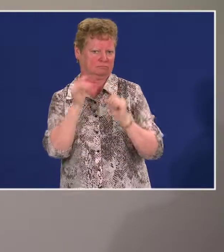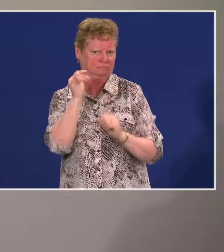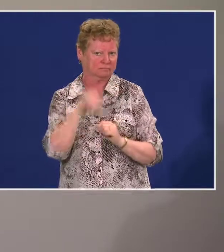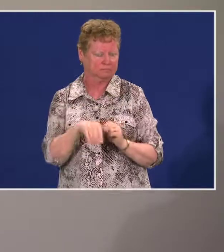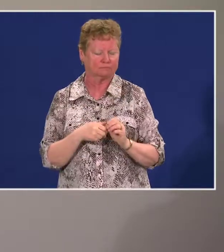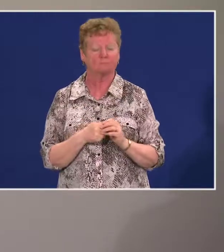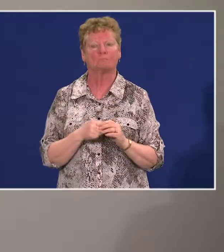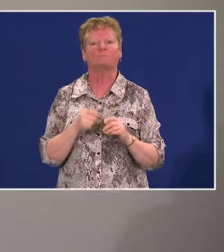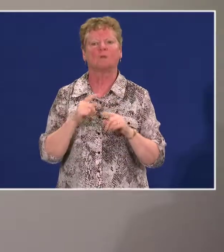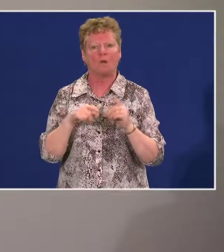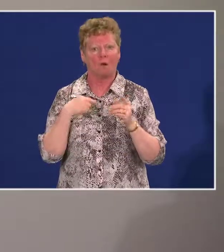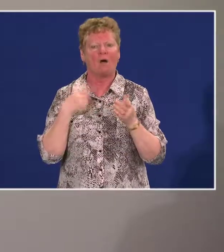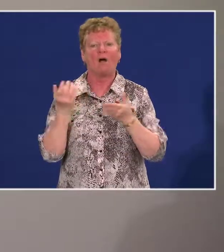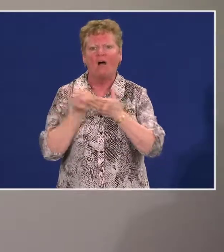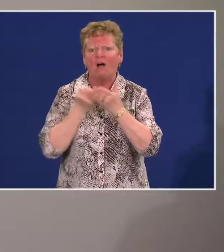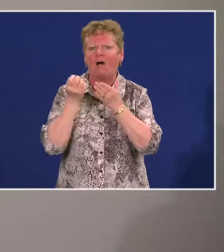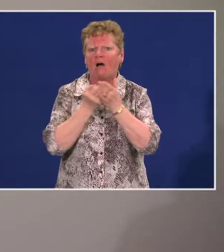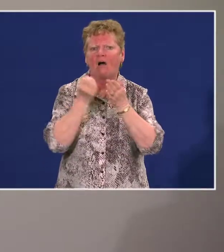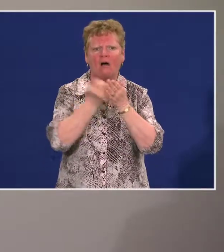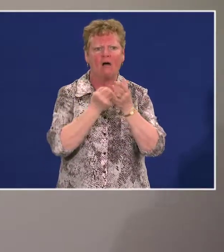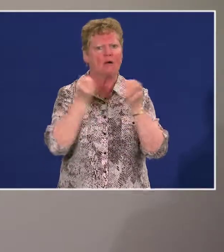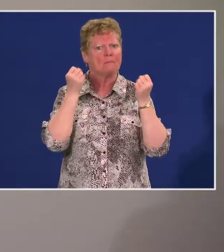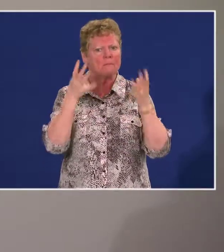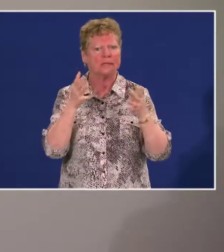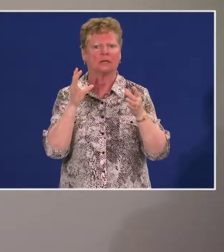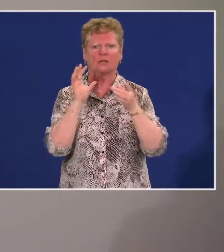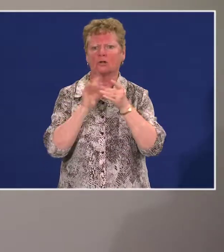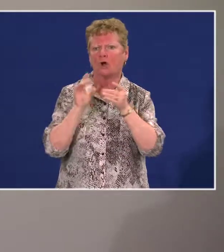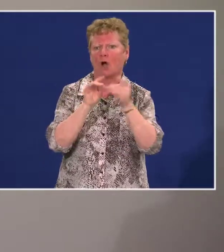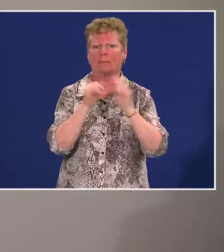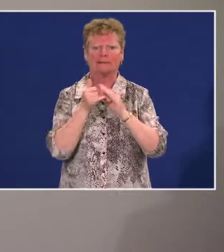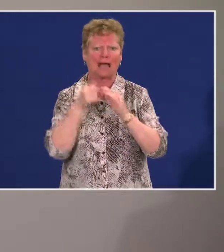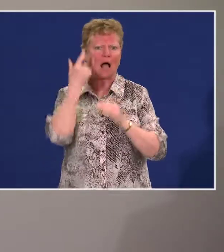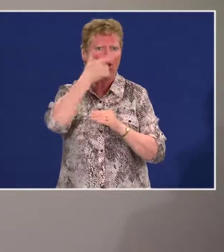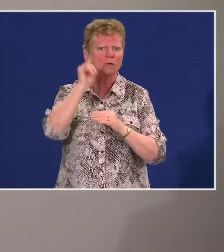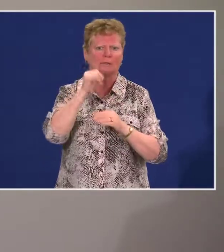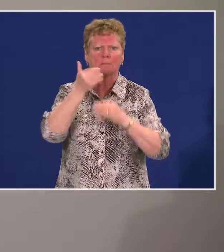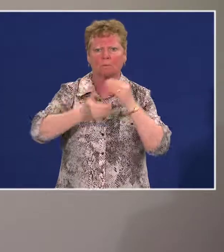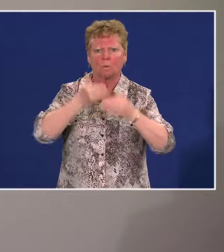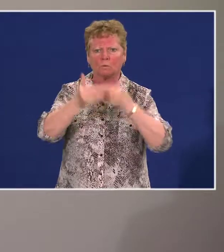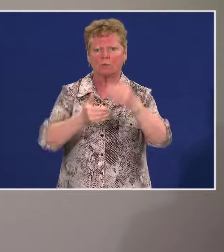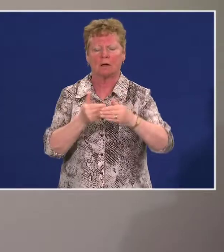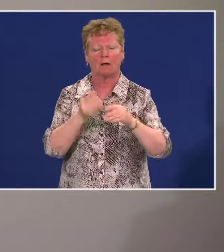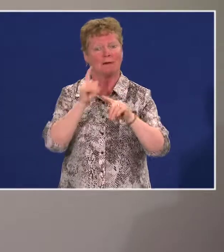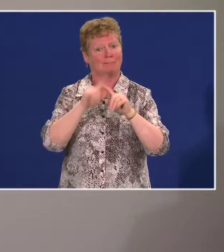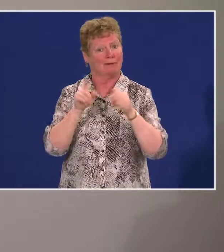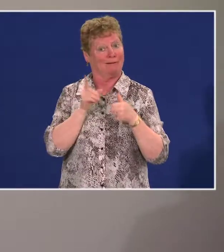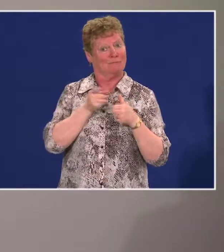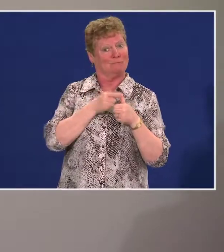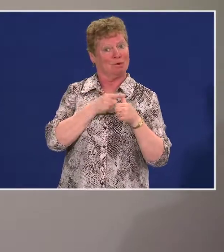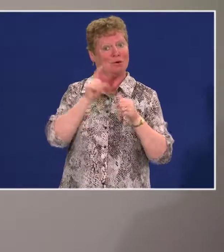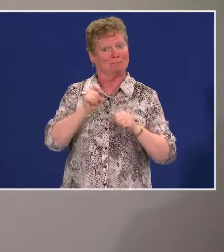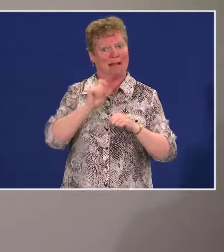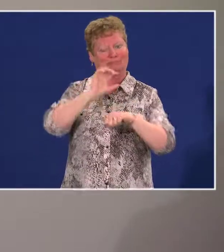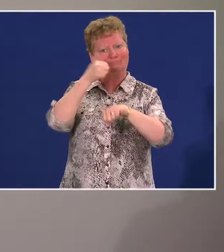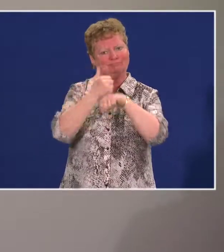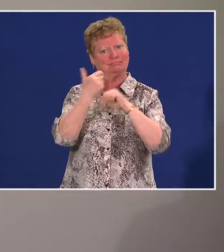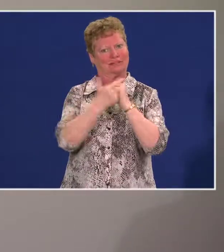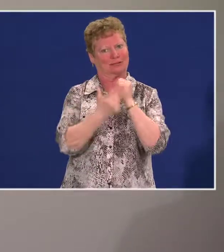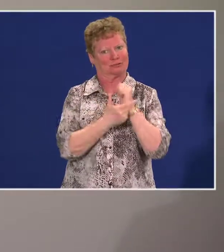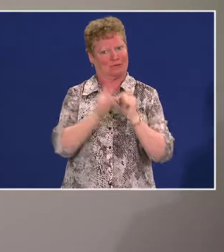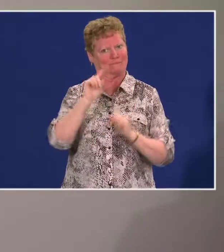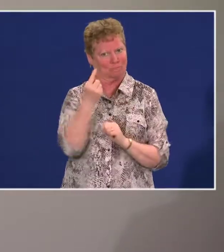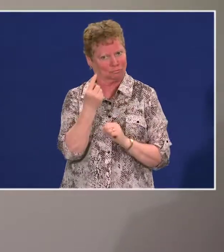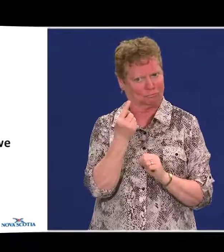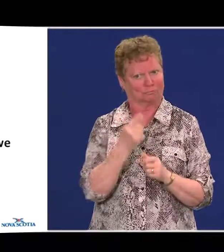So we heard a lot of comments about that process. But first, we have to create the legislation itself.